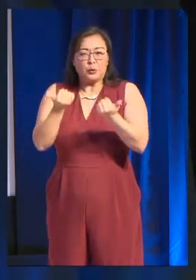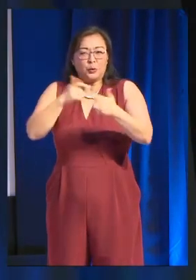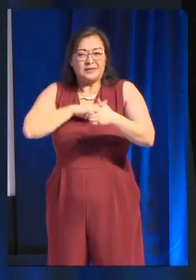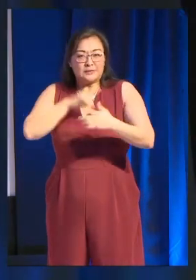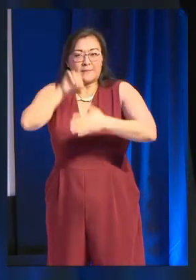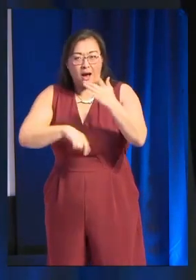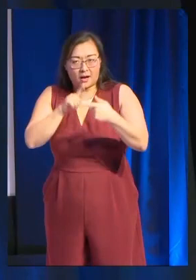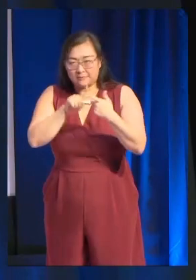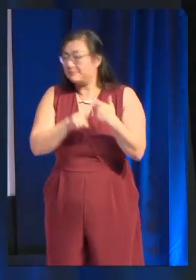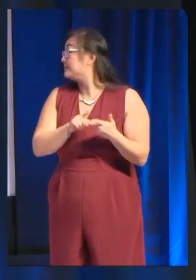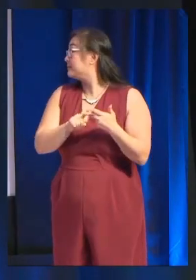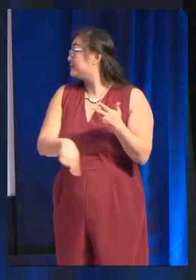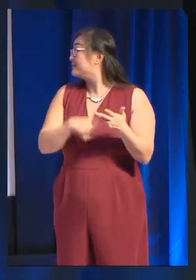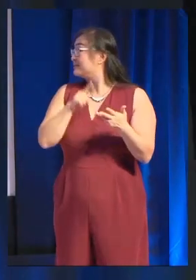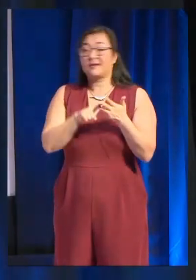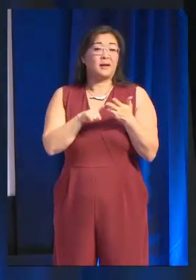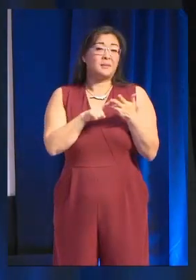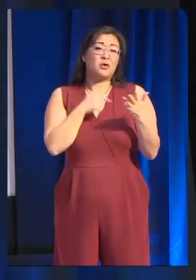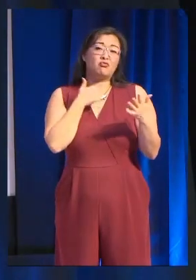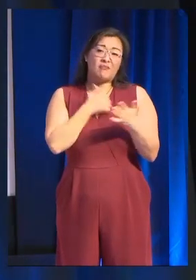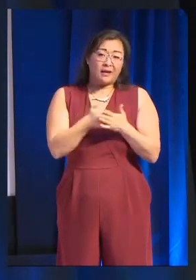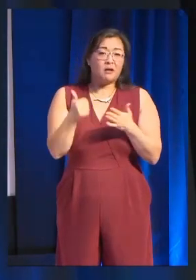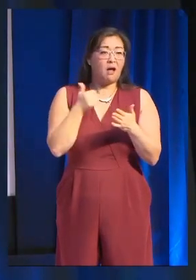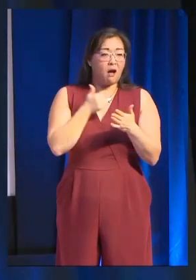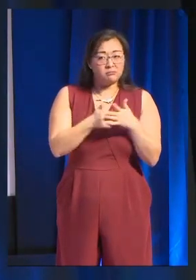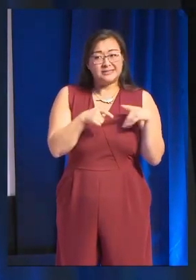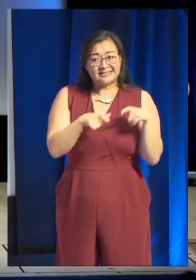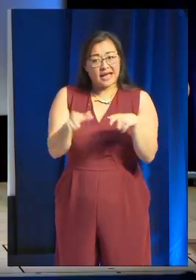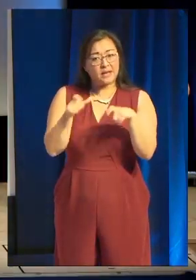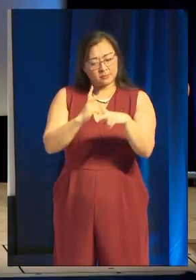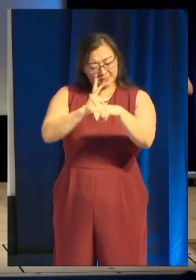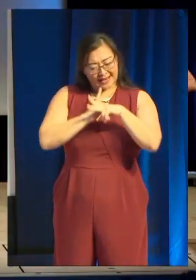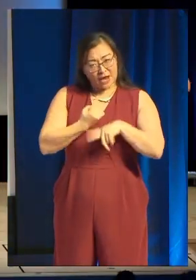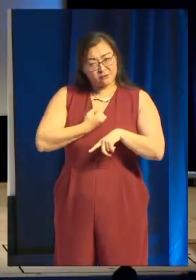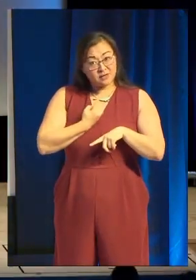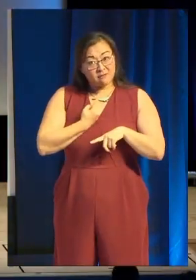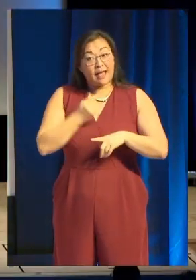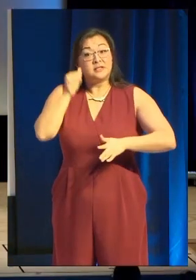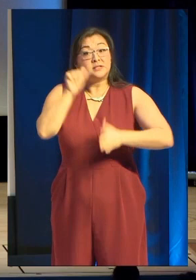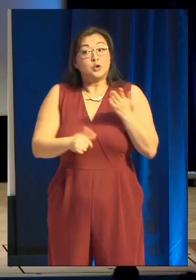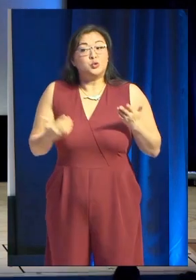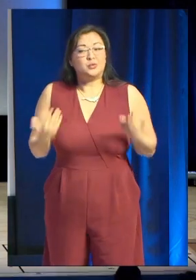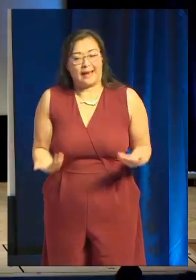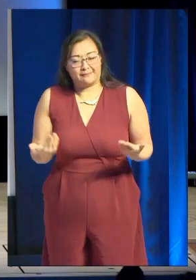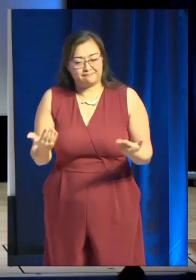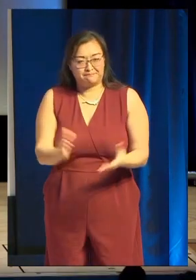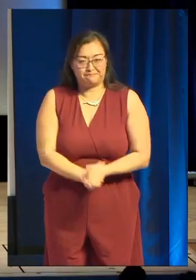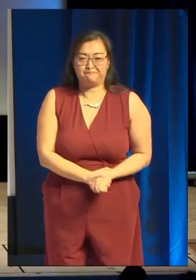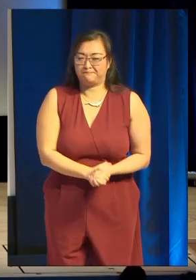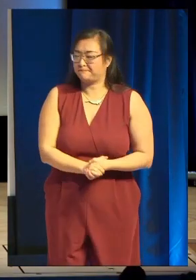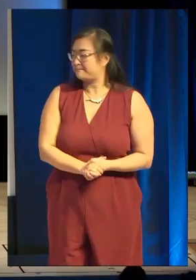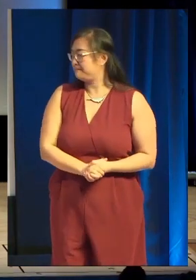be sustainable and take care of yourselves and start today. Thank you. Thank you. Thank